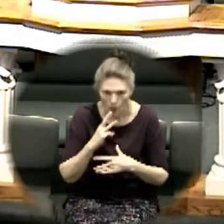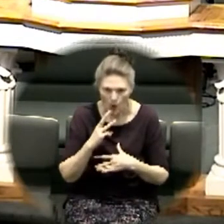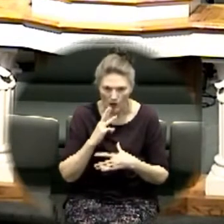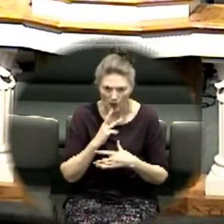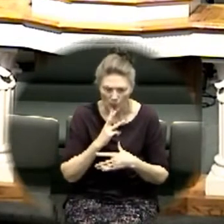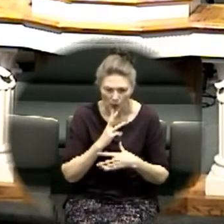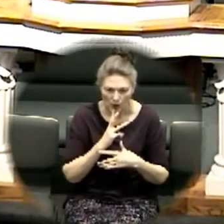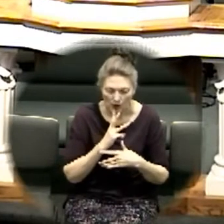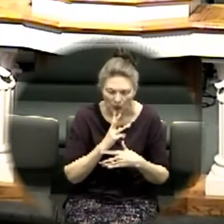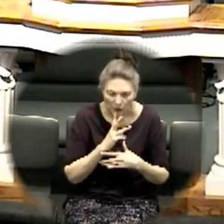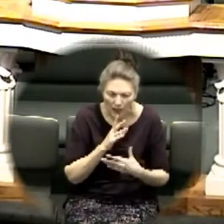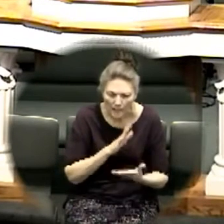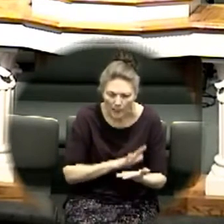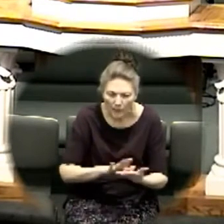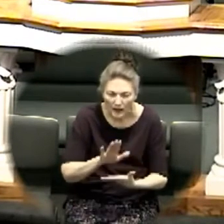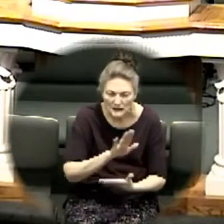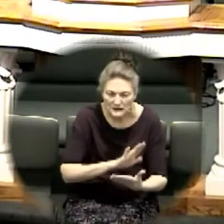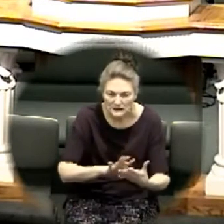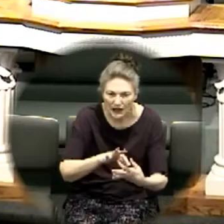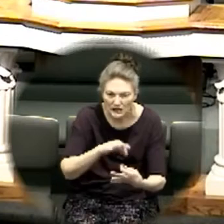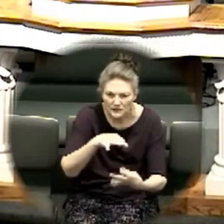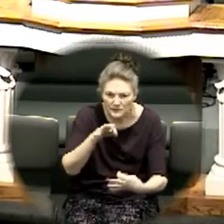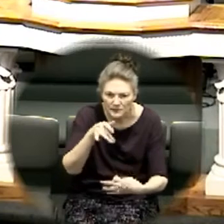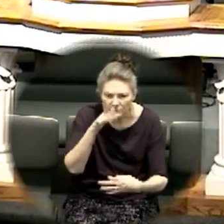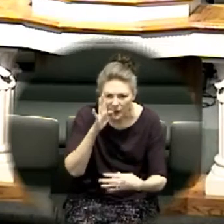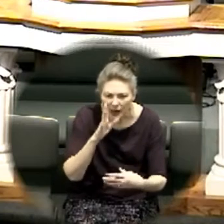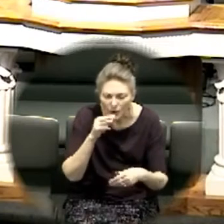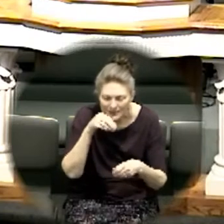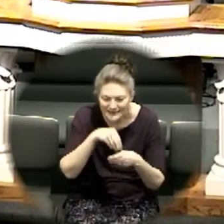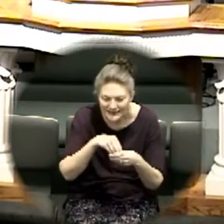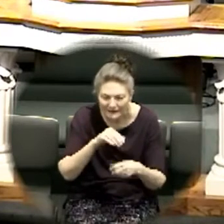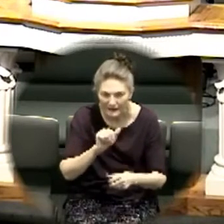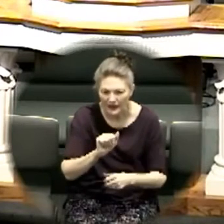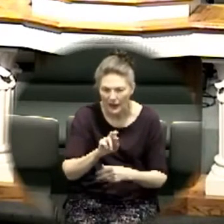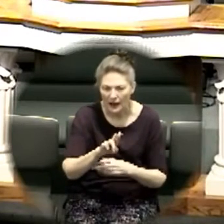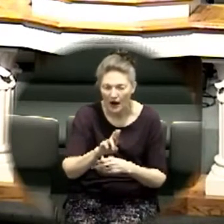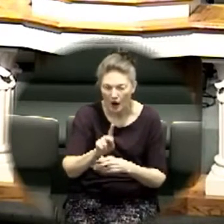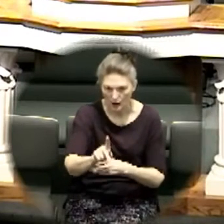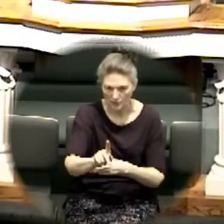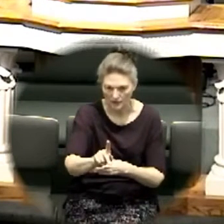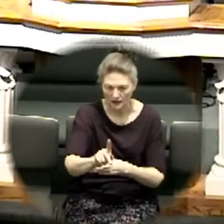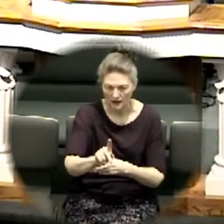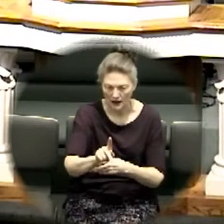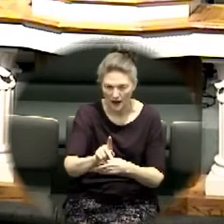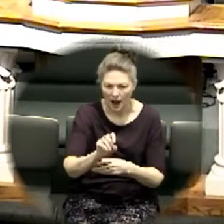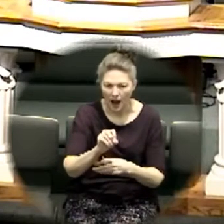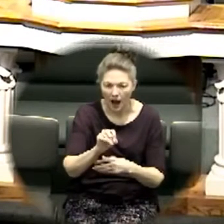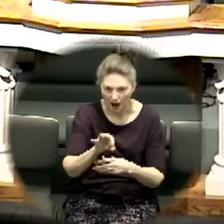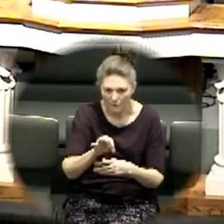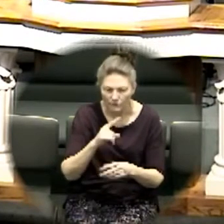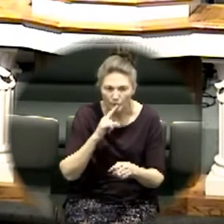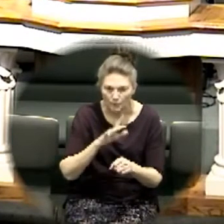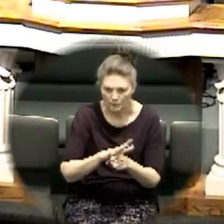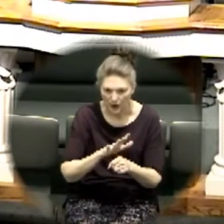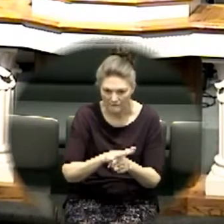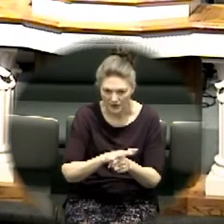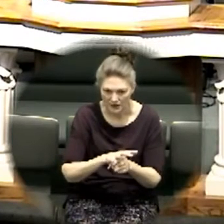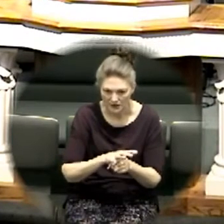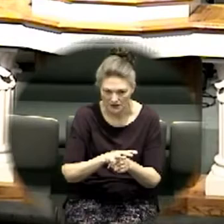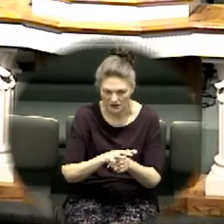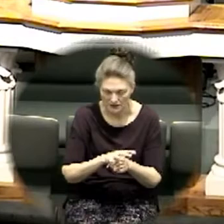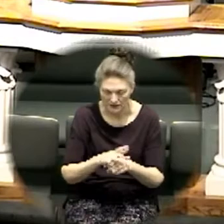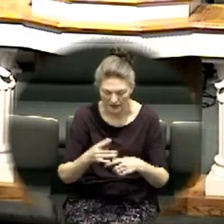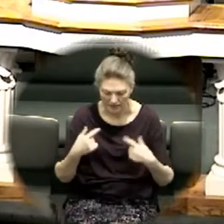they carried we are being waited on by god to carry what represents